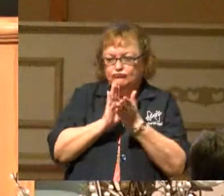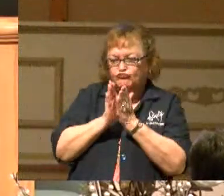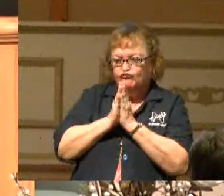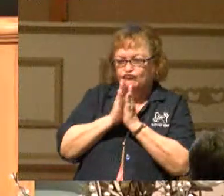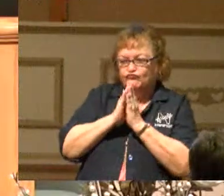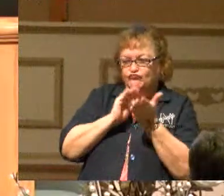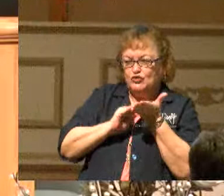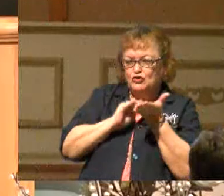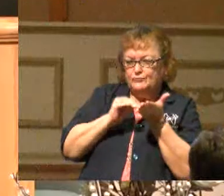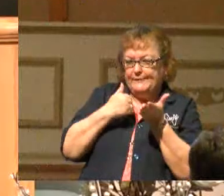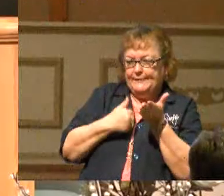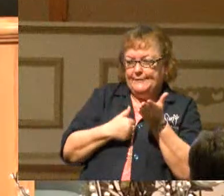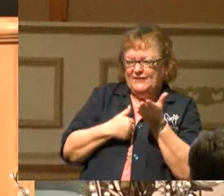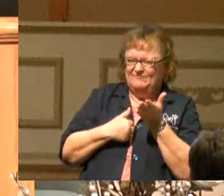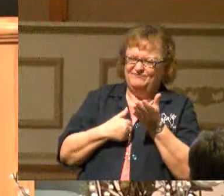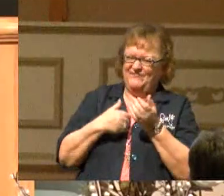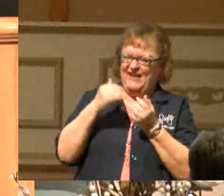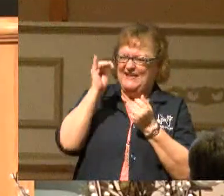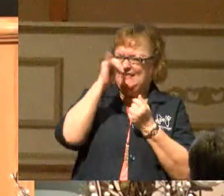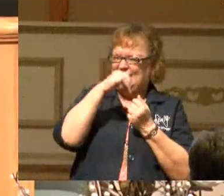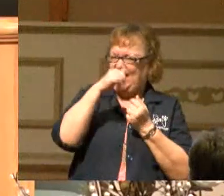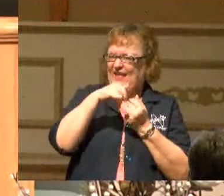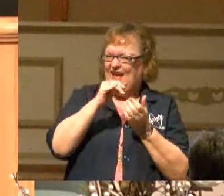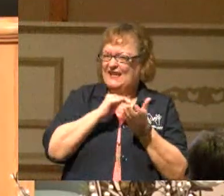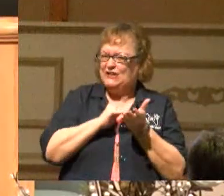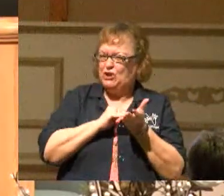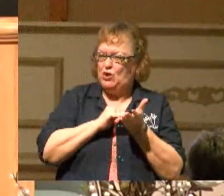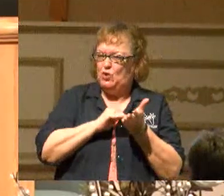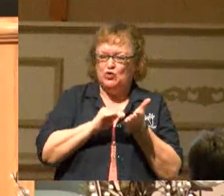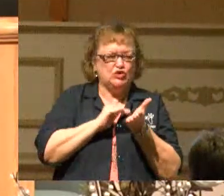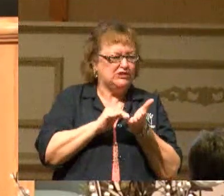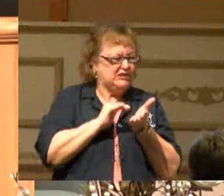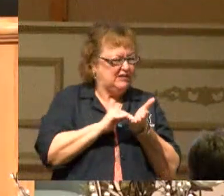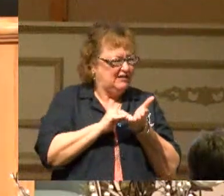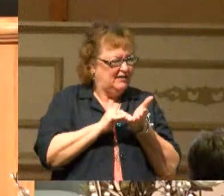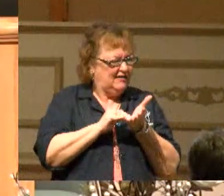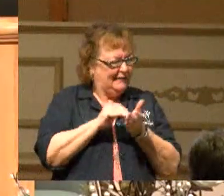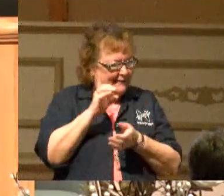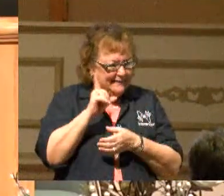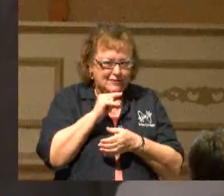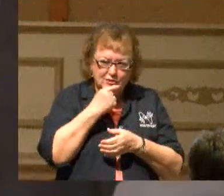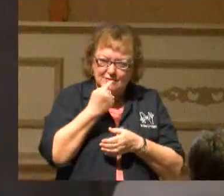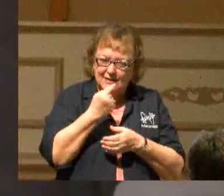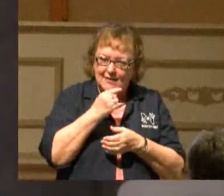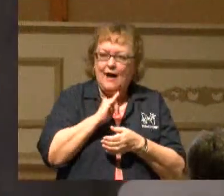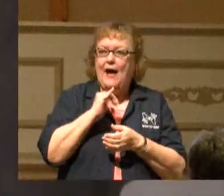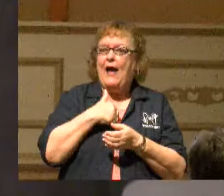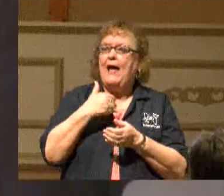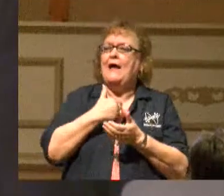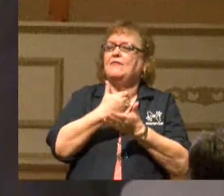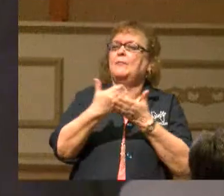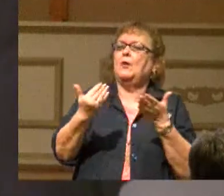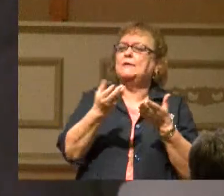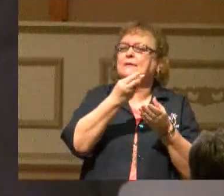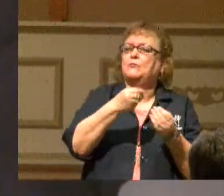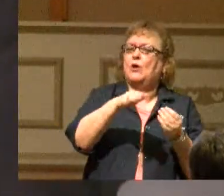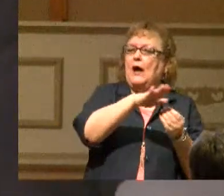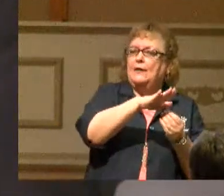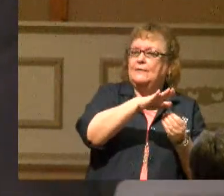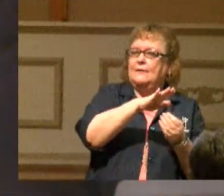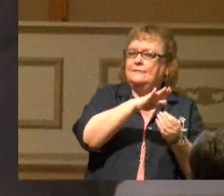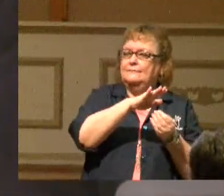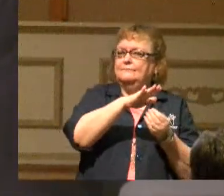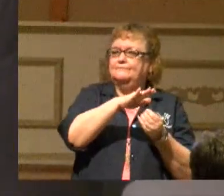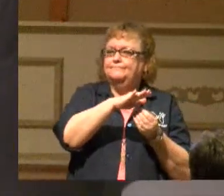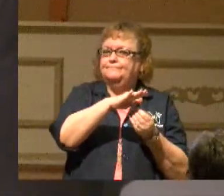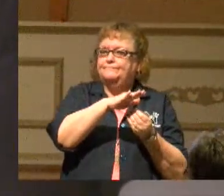excused. Such a silly excuse. Did you see it right there? I have bought a piece